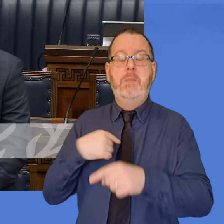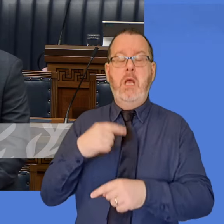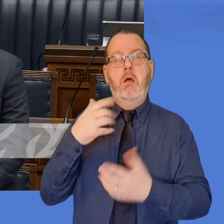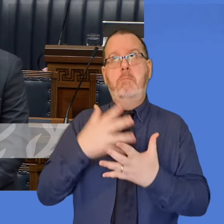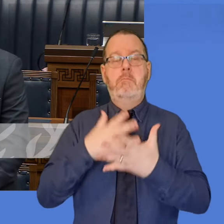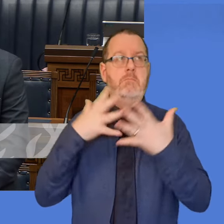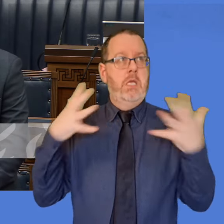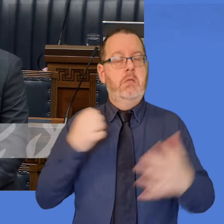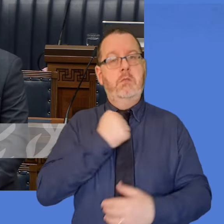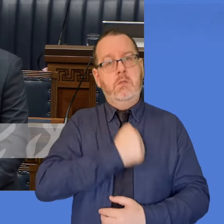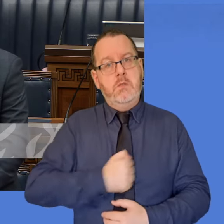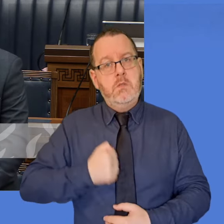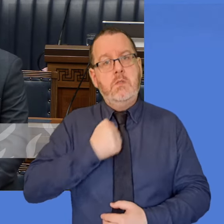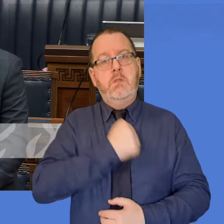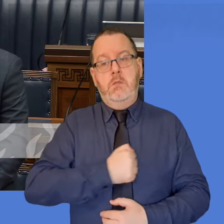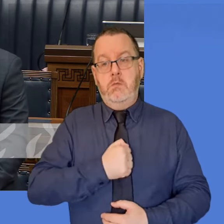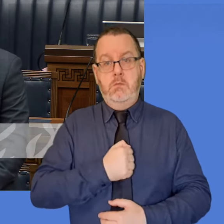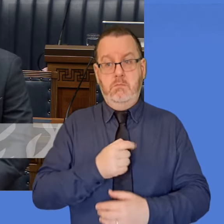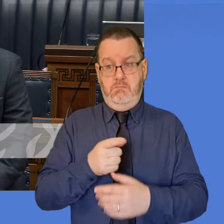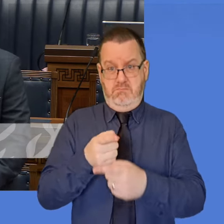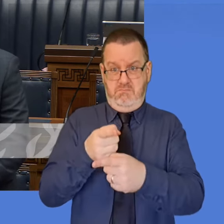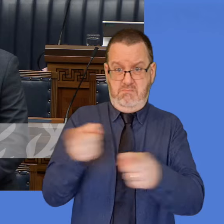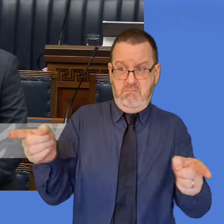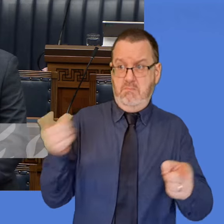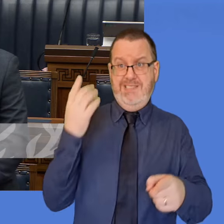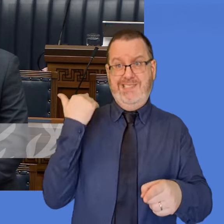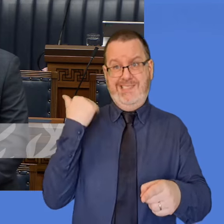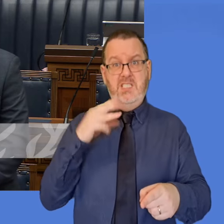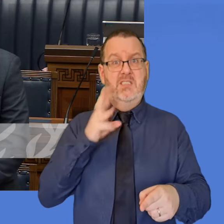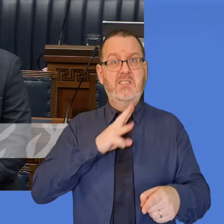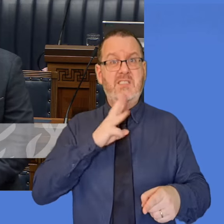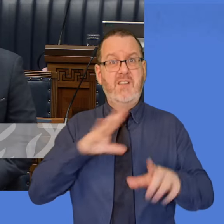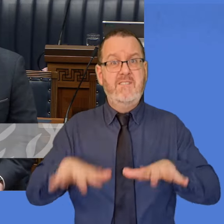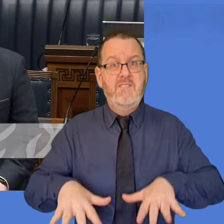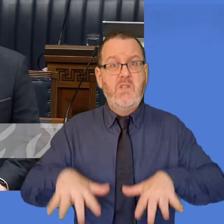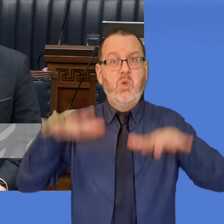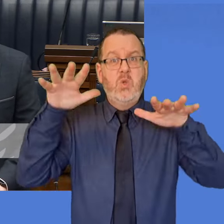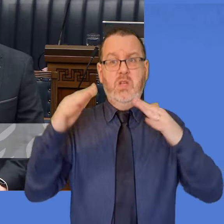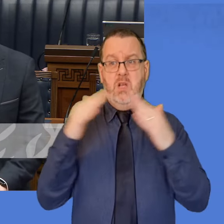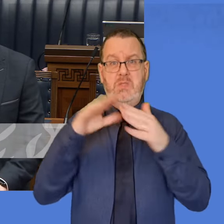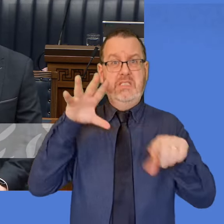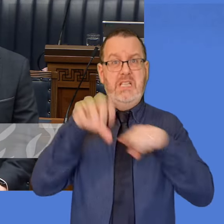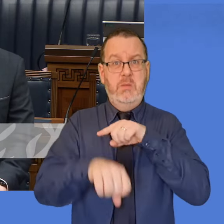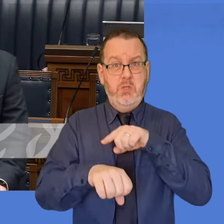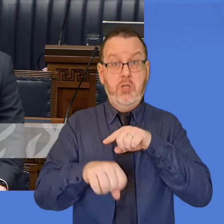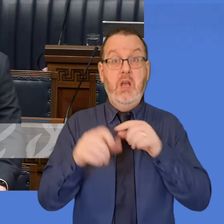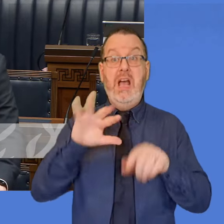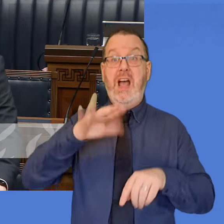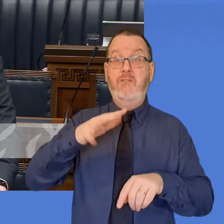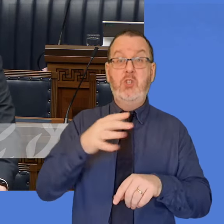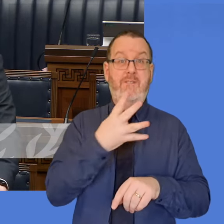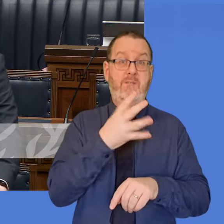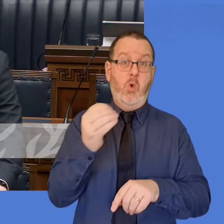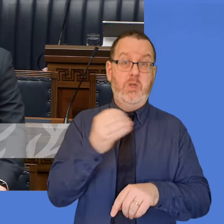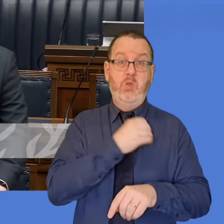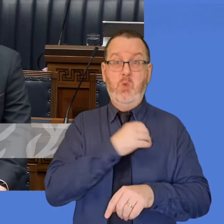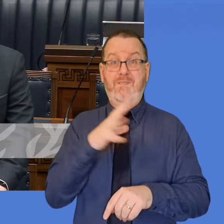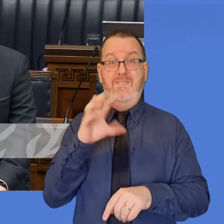with those who find themselves in the position that she has described. I think, on average, costs between £40,000 and £50,000